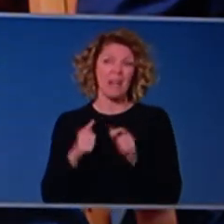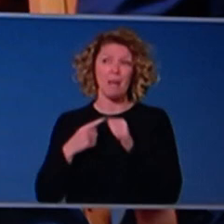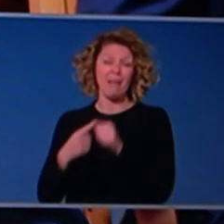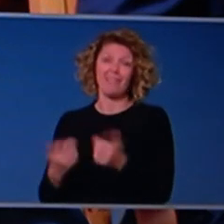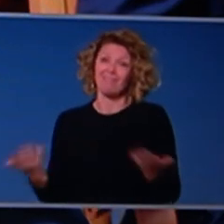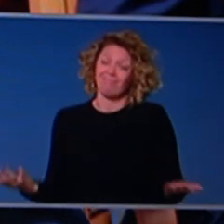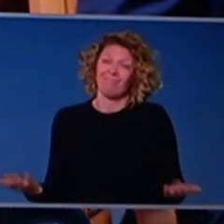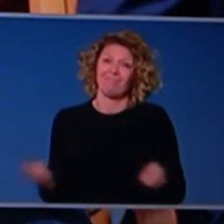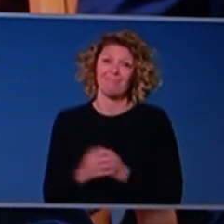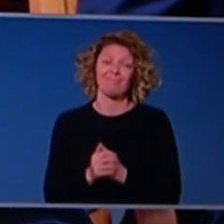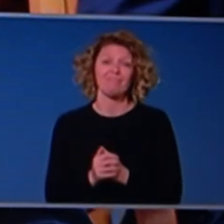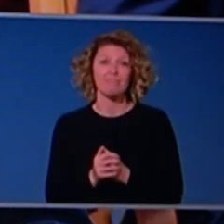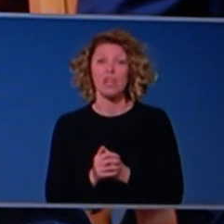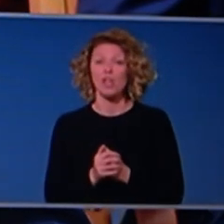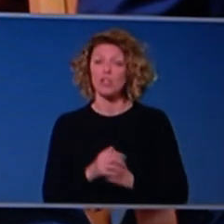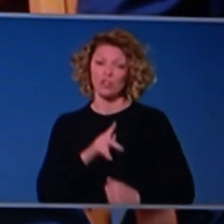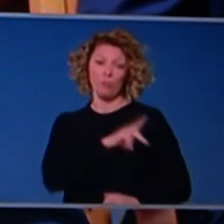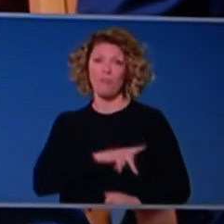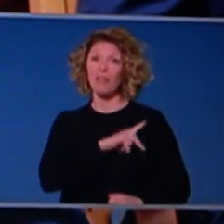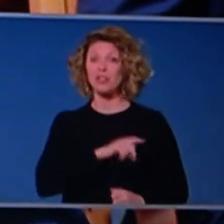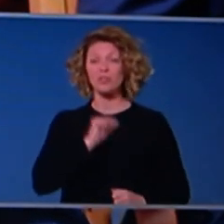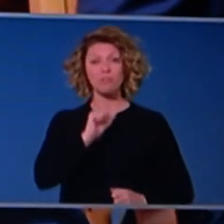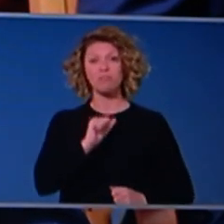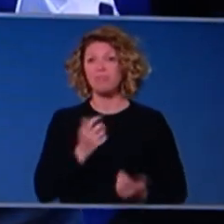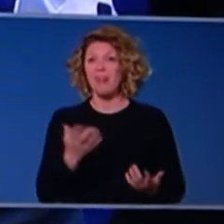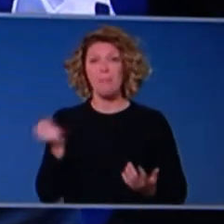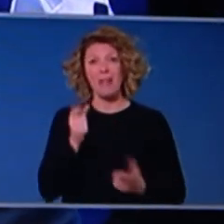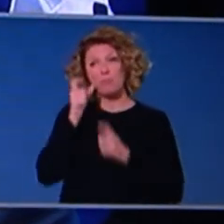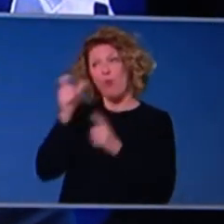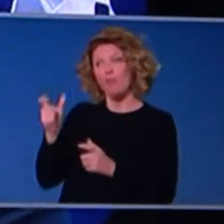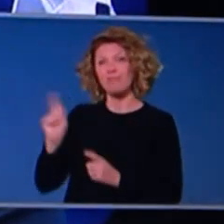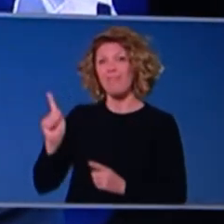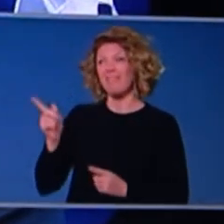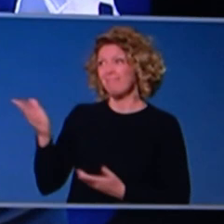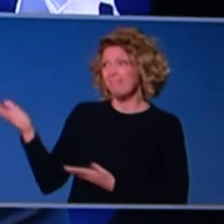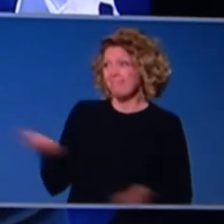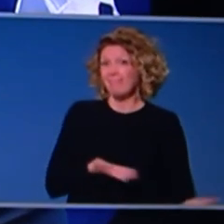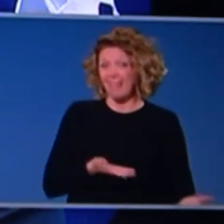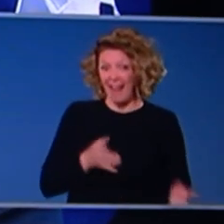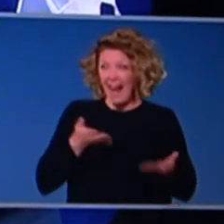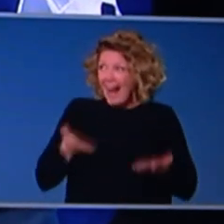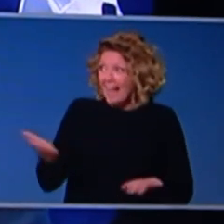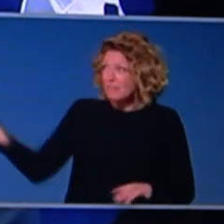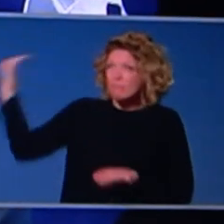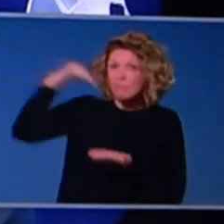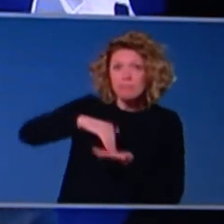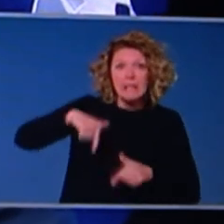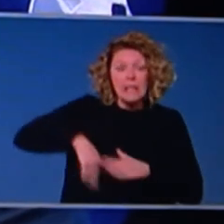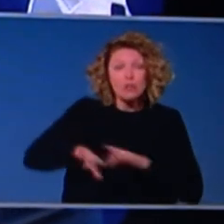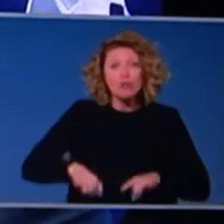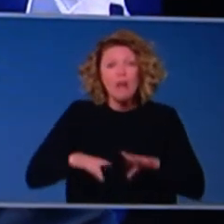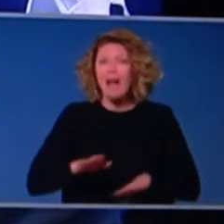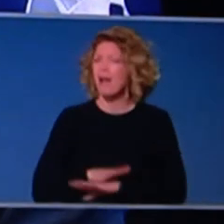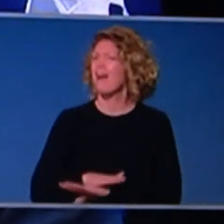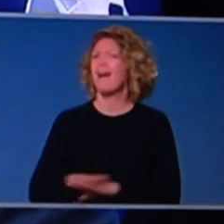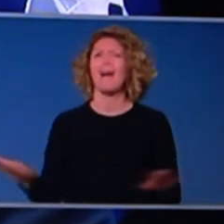there is just ABF officials doing their job as, as they do every single day, um, protecting Australians borders and ensuring they're making